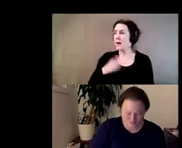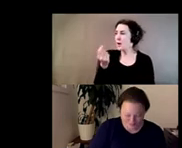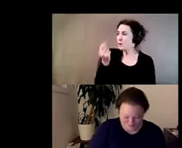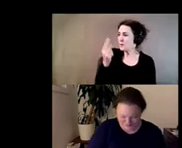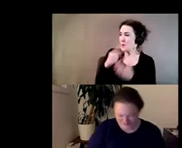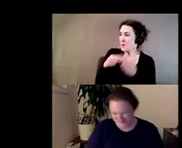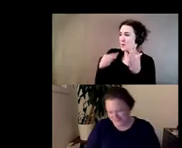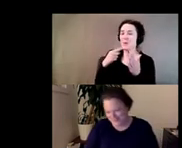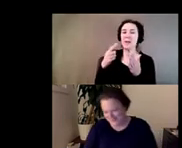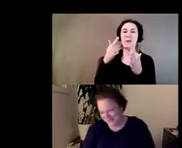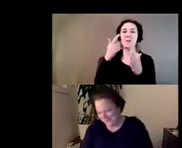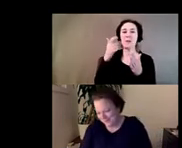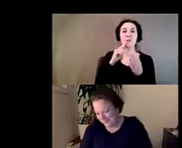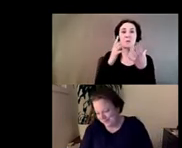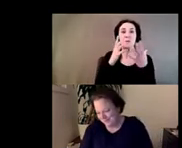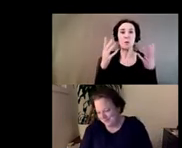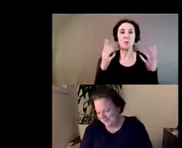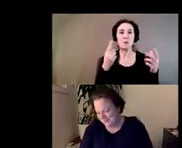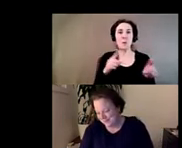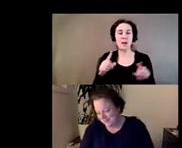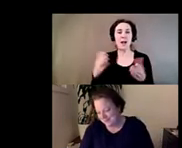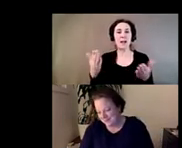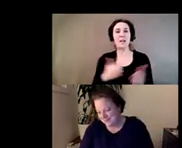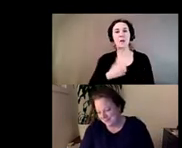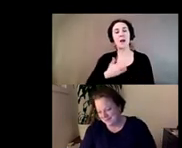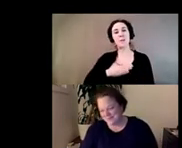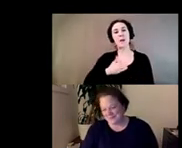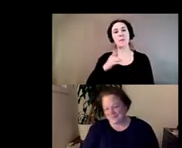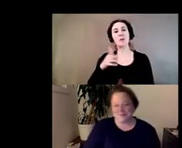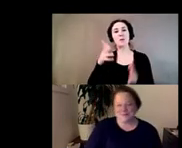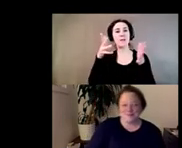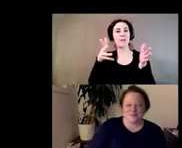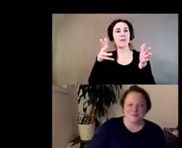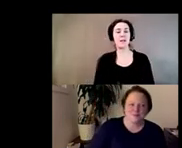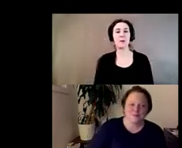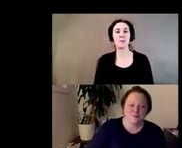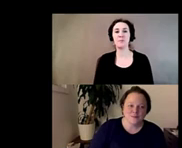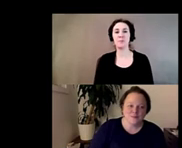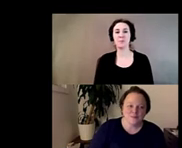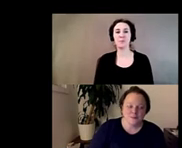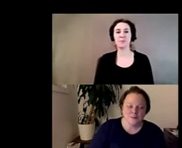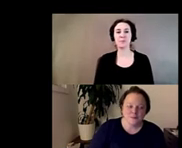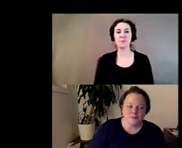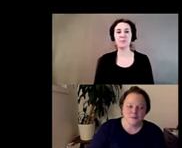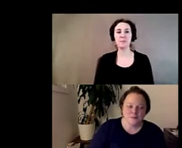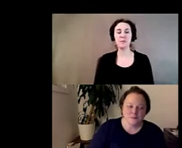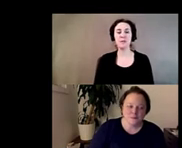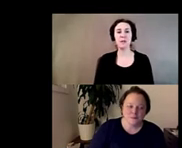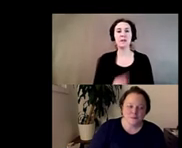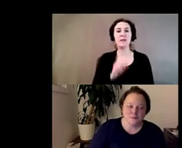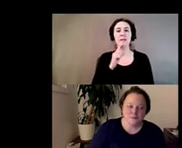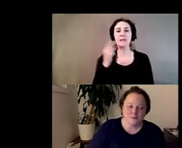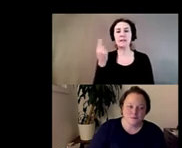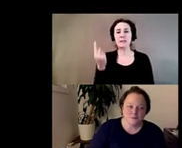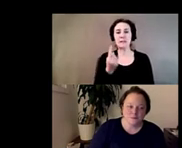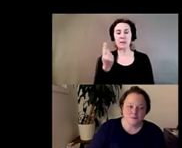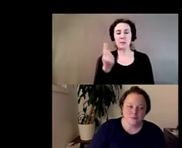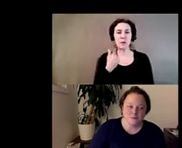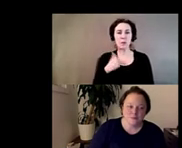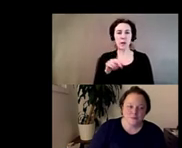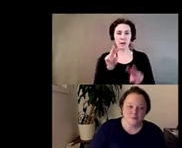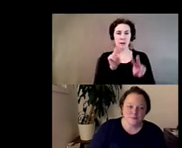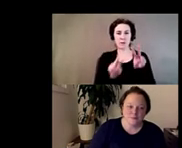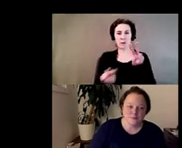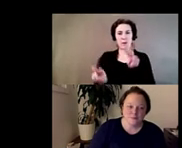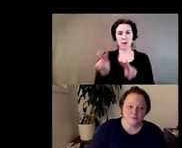there's so much going on here and i'm glad that you left it up because um uh is something that you can sort of sit and absorb